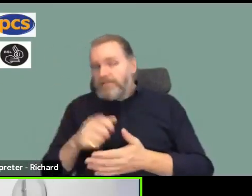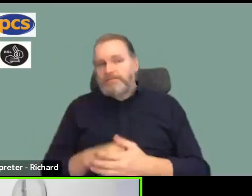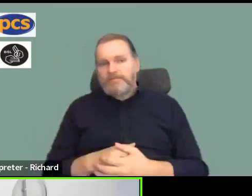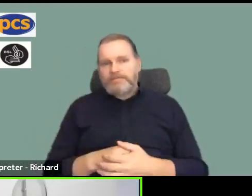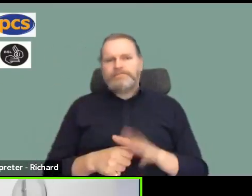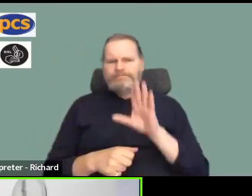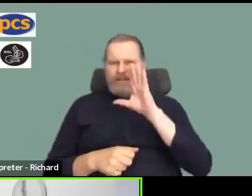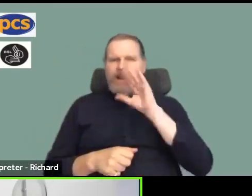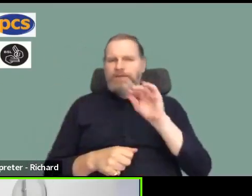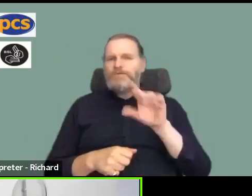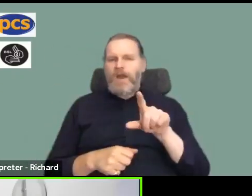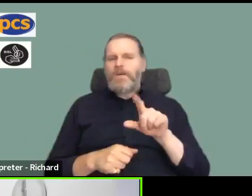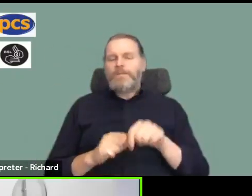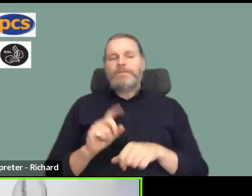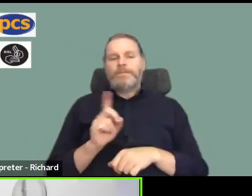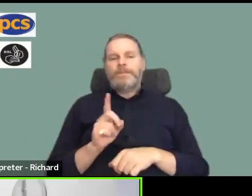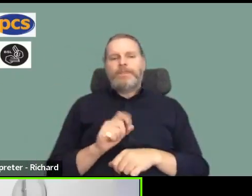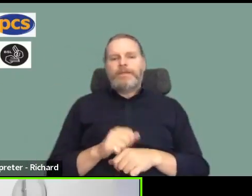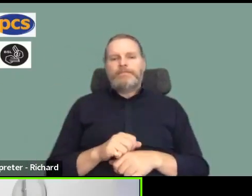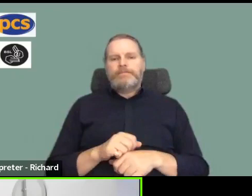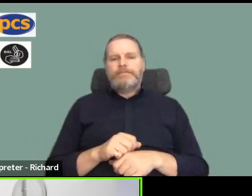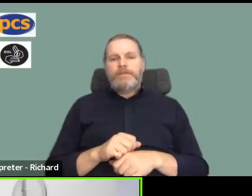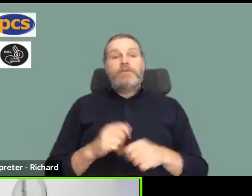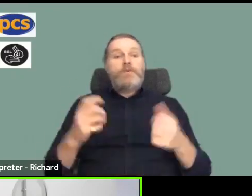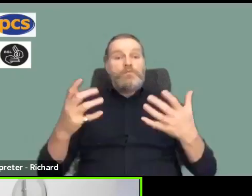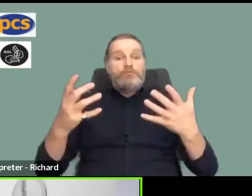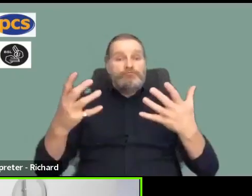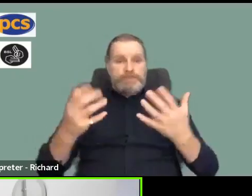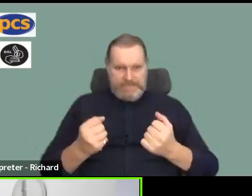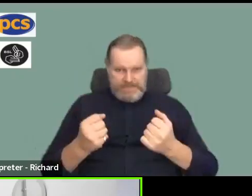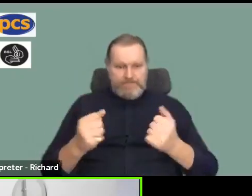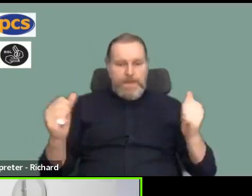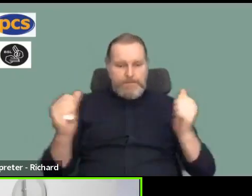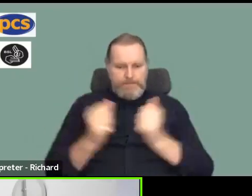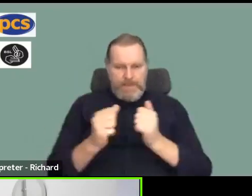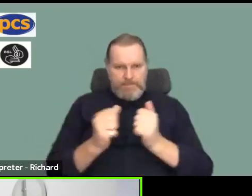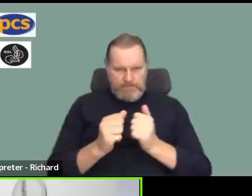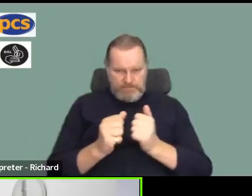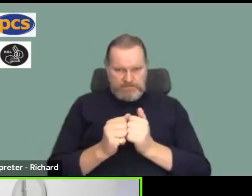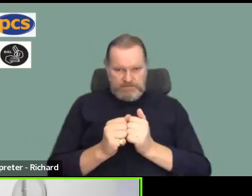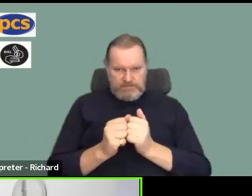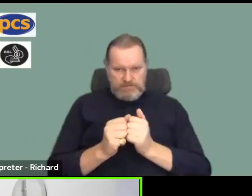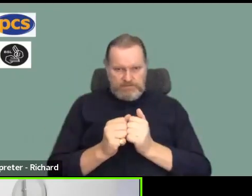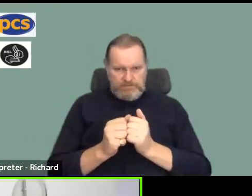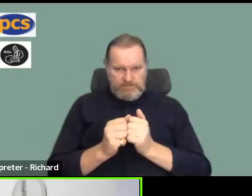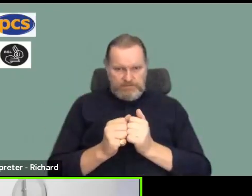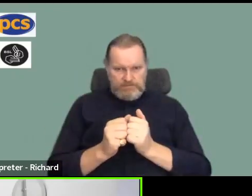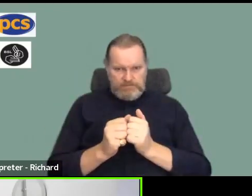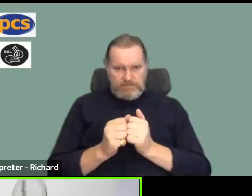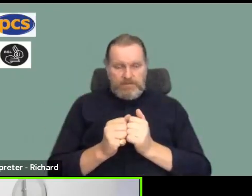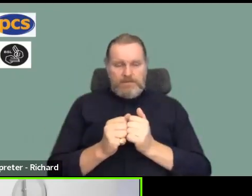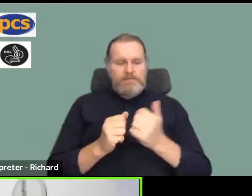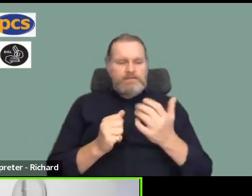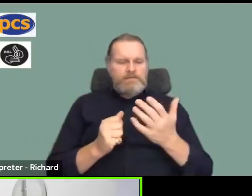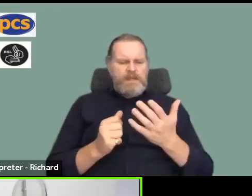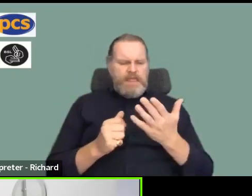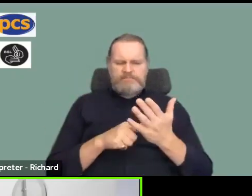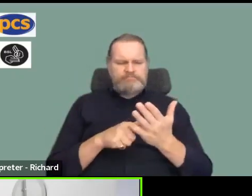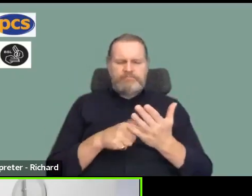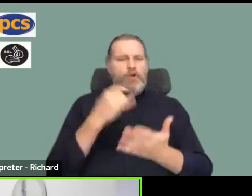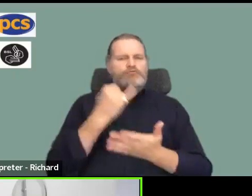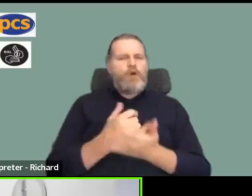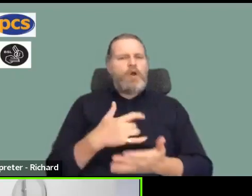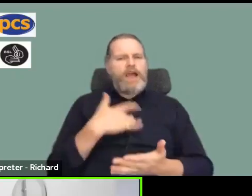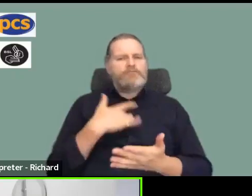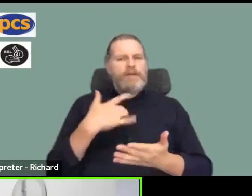people have pointed out that the number of ballot papers that are returned, no longer at this address, or the address is not up to